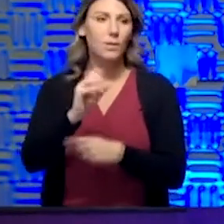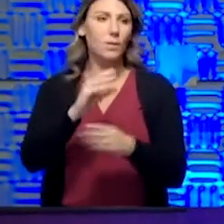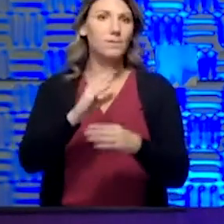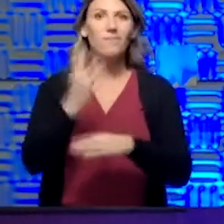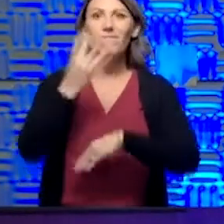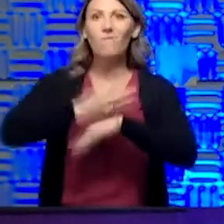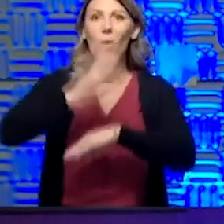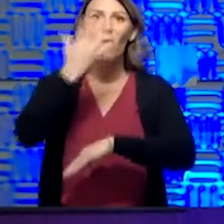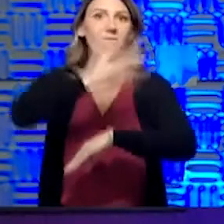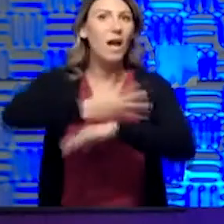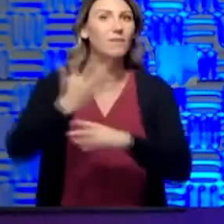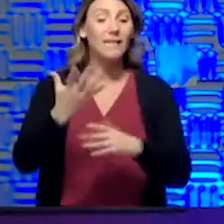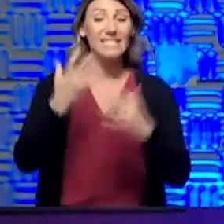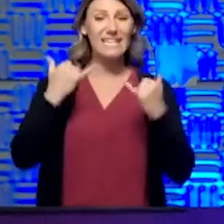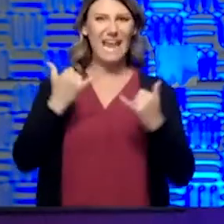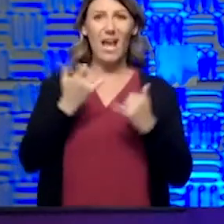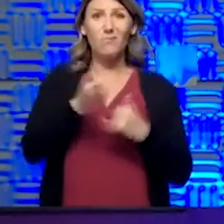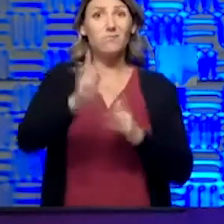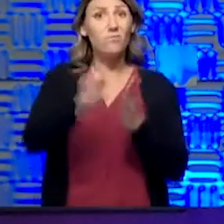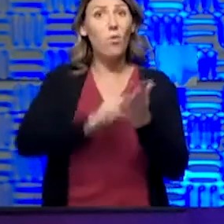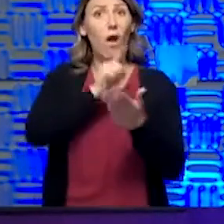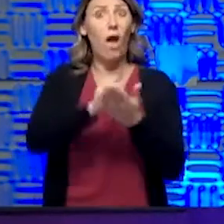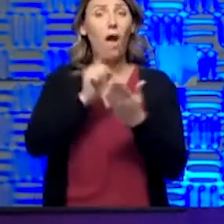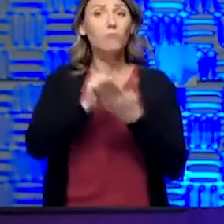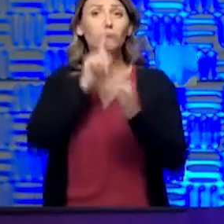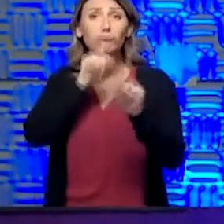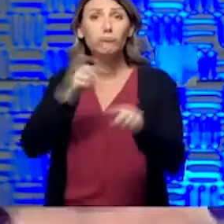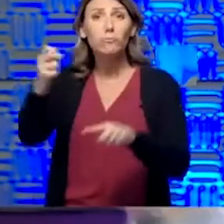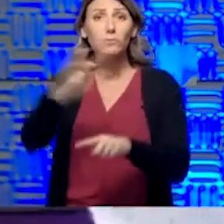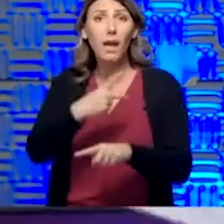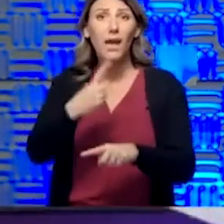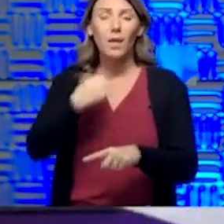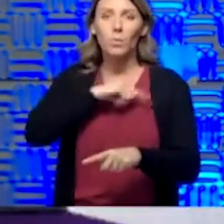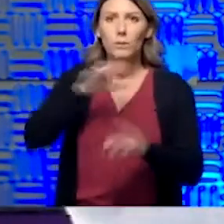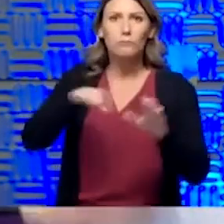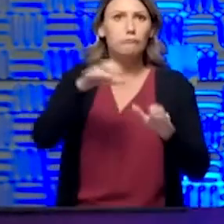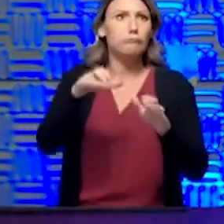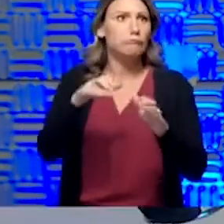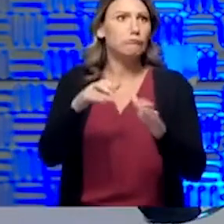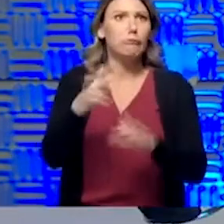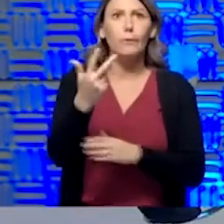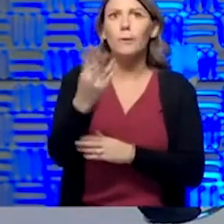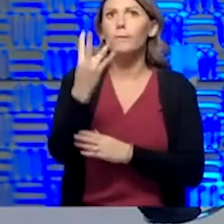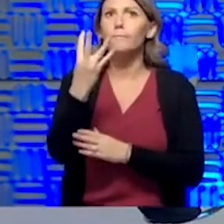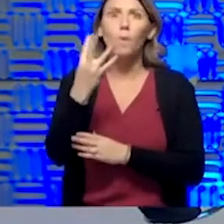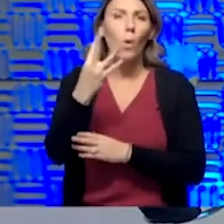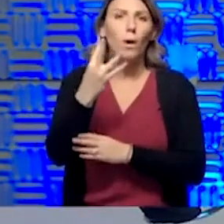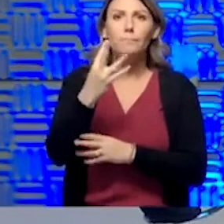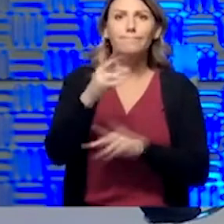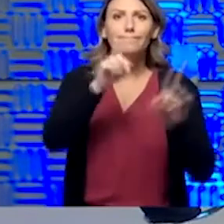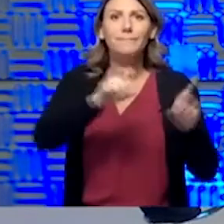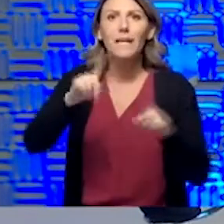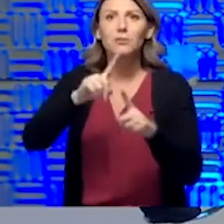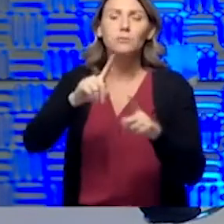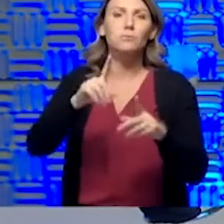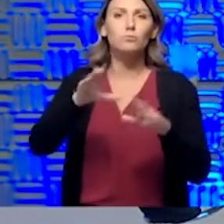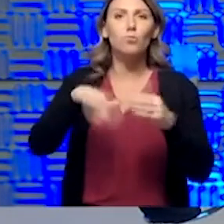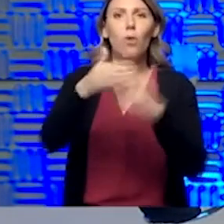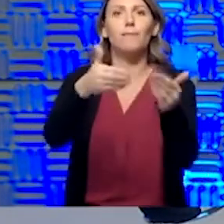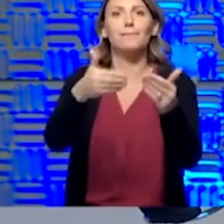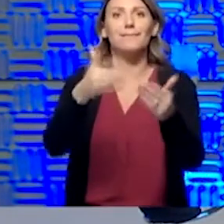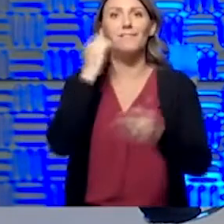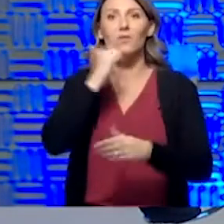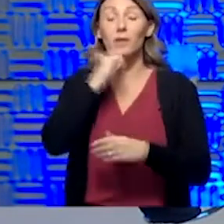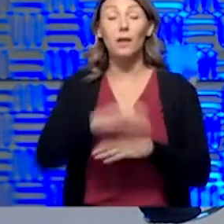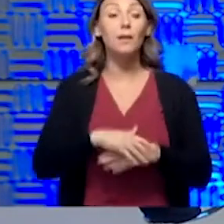hours that we get it back, and we do three or four runs a day in different areas. Dan, anything you want to add to that? Yeah, absolutely. And our turnaround time,